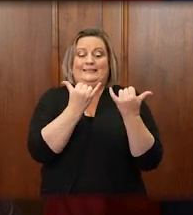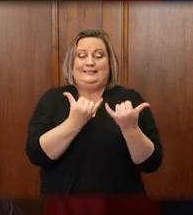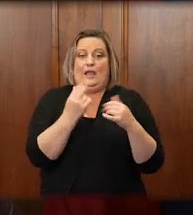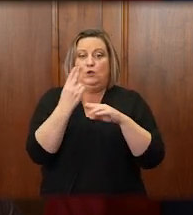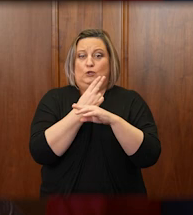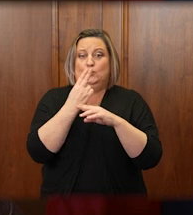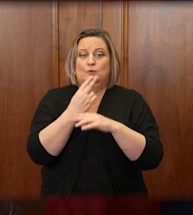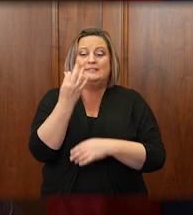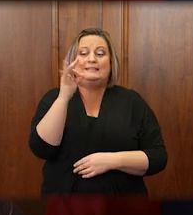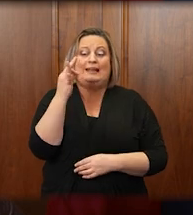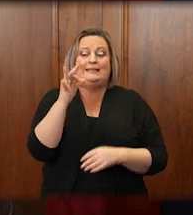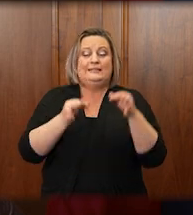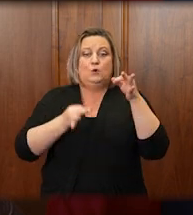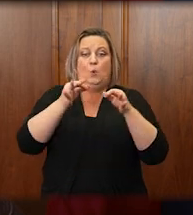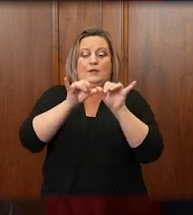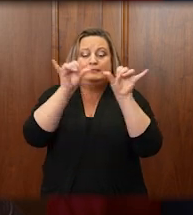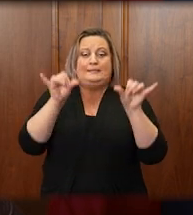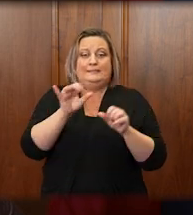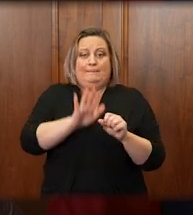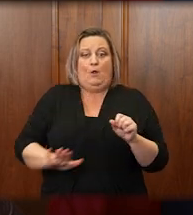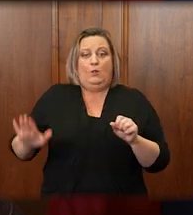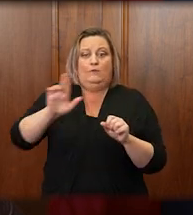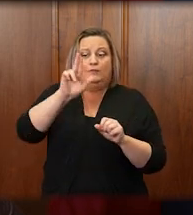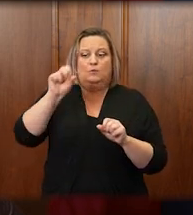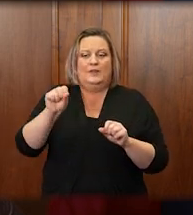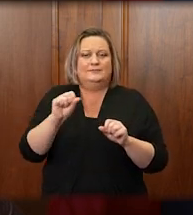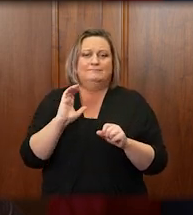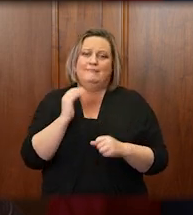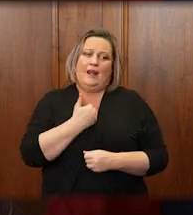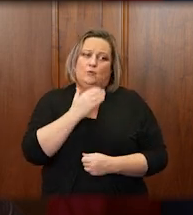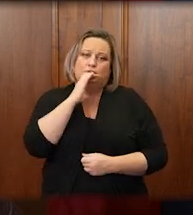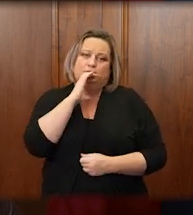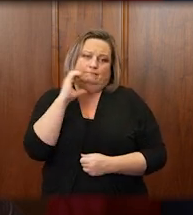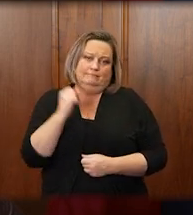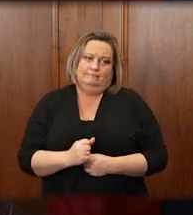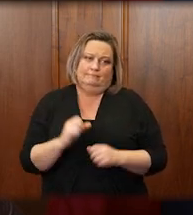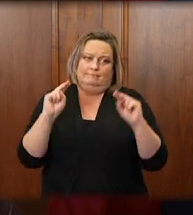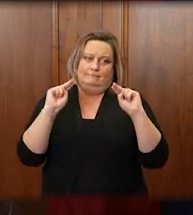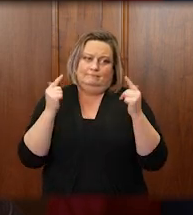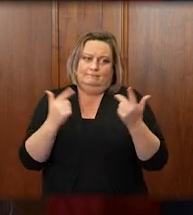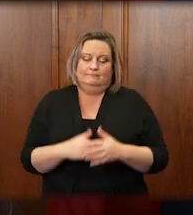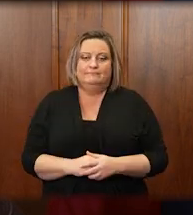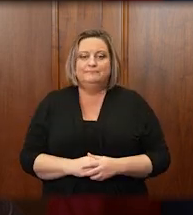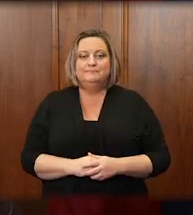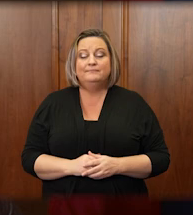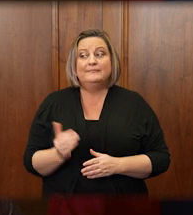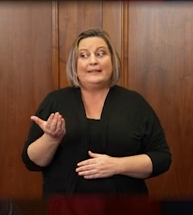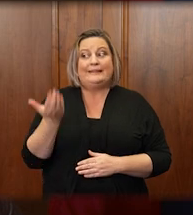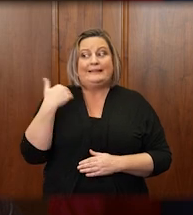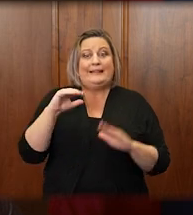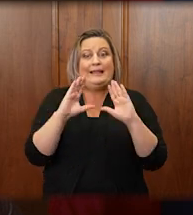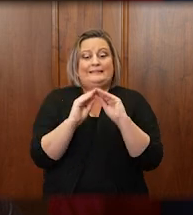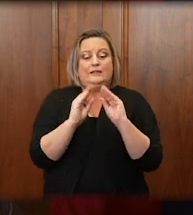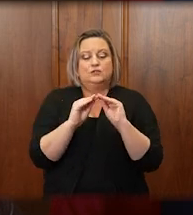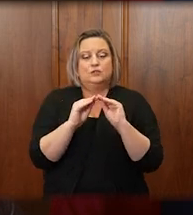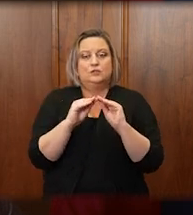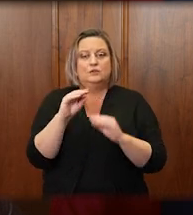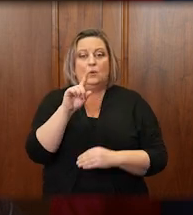systems around the country, but ours is just out of date. In the last session, you appropriated $1